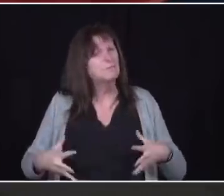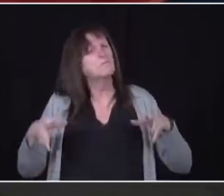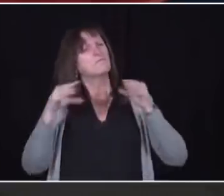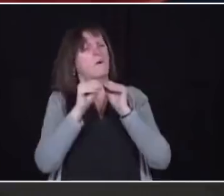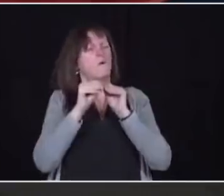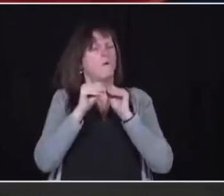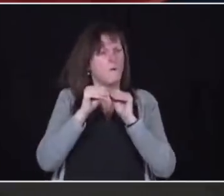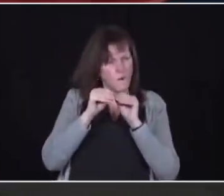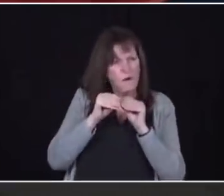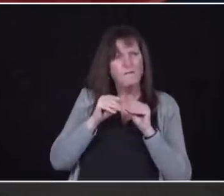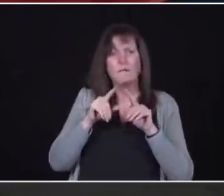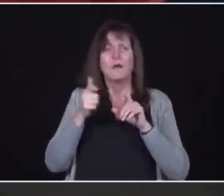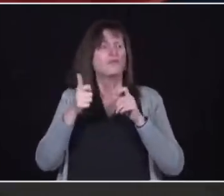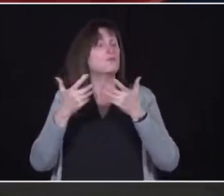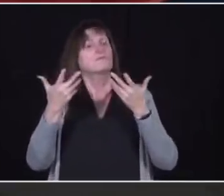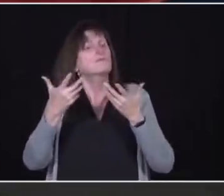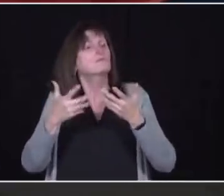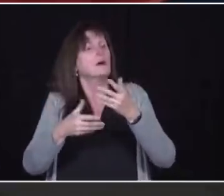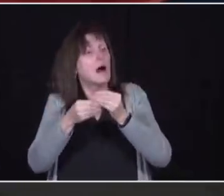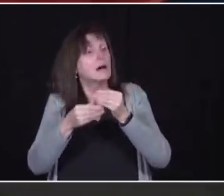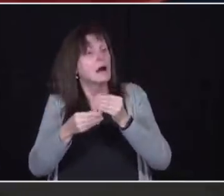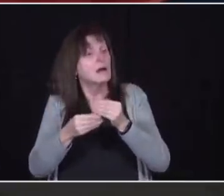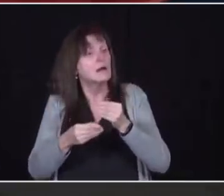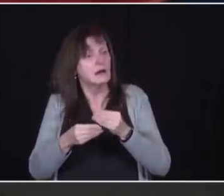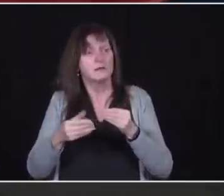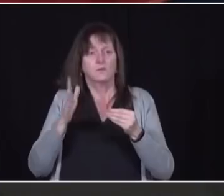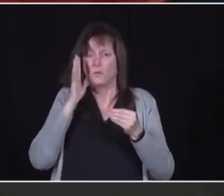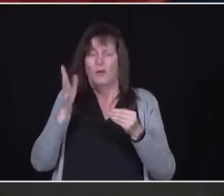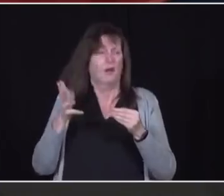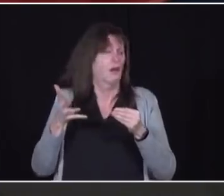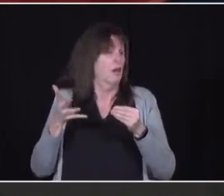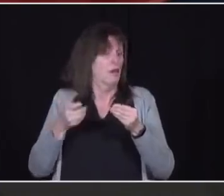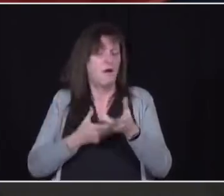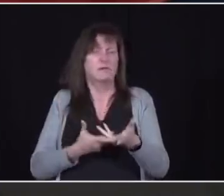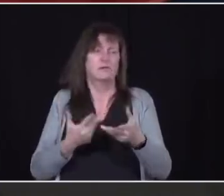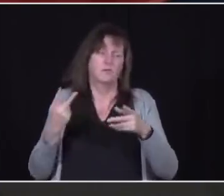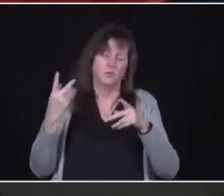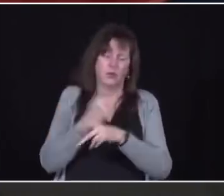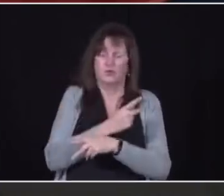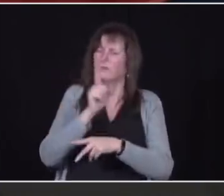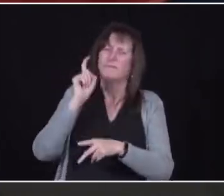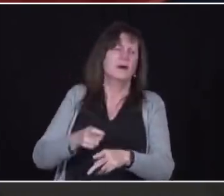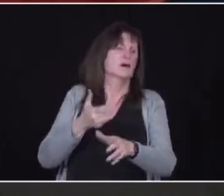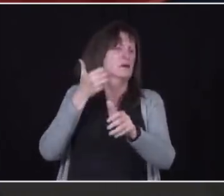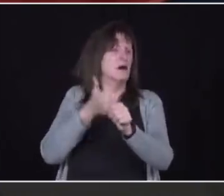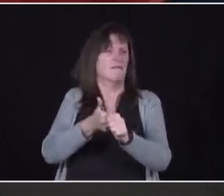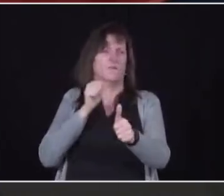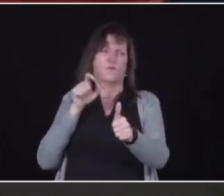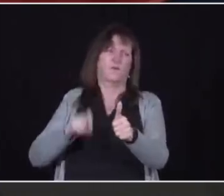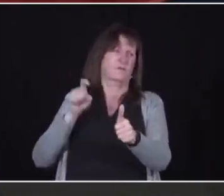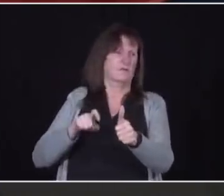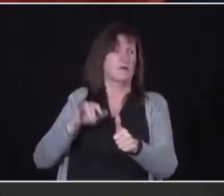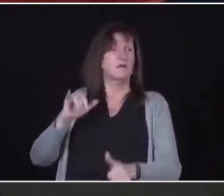into Canada and causing more havoc. That means limiting air travel, tightening